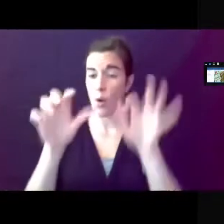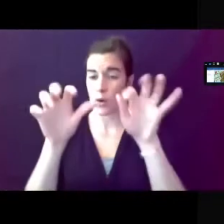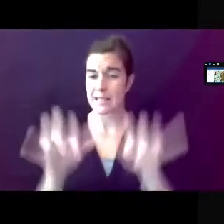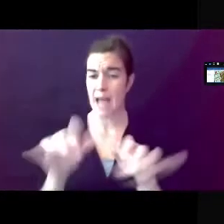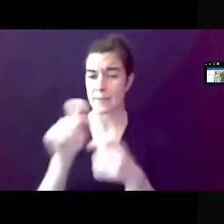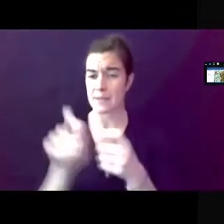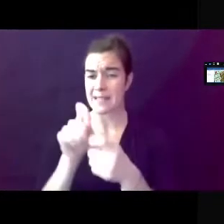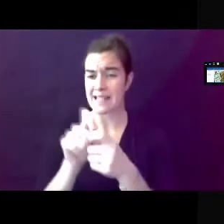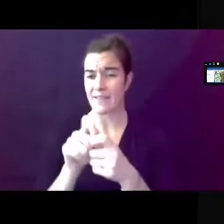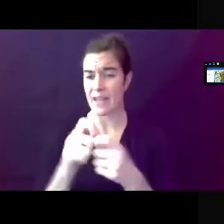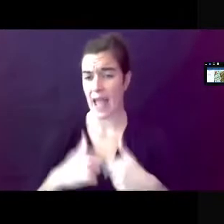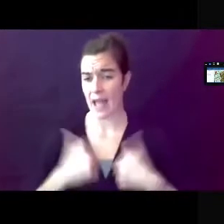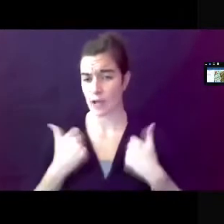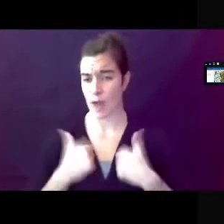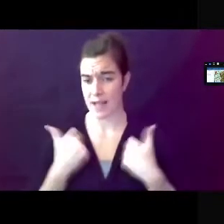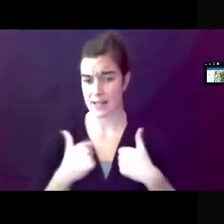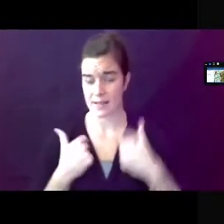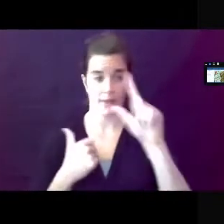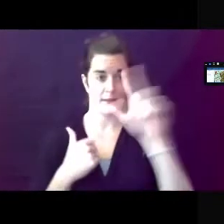the upper left search bar